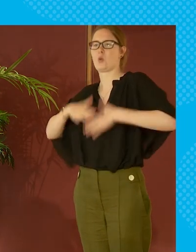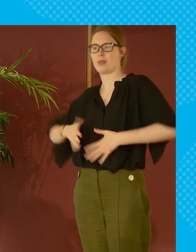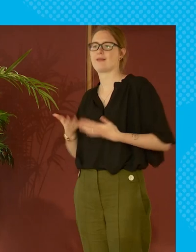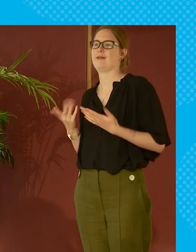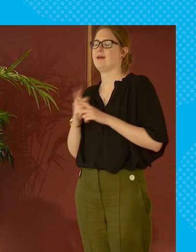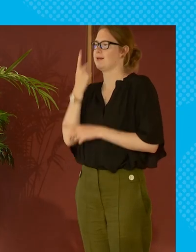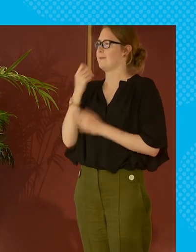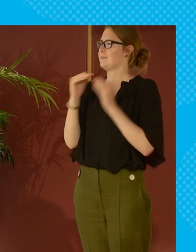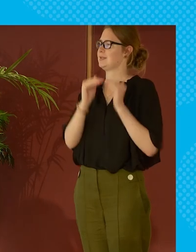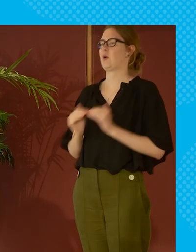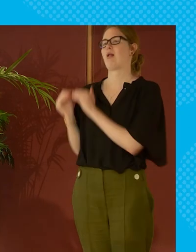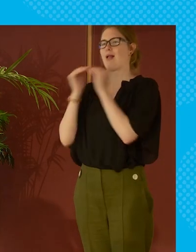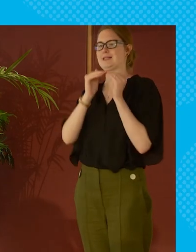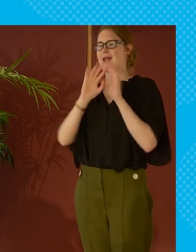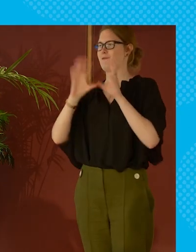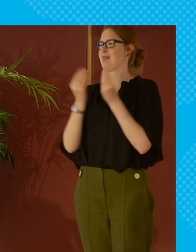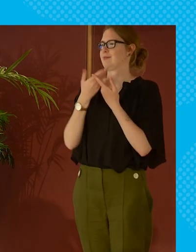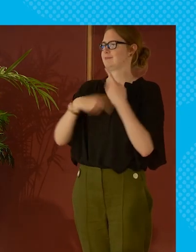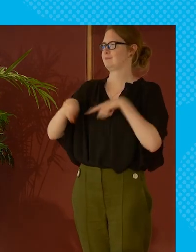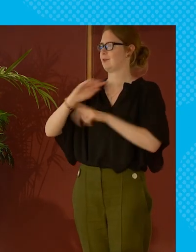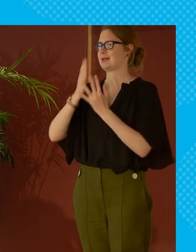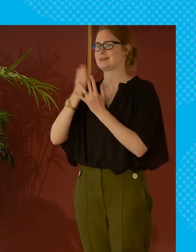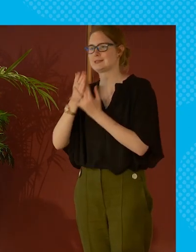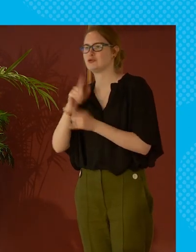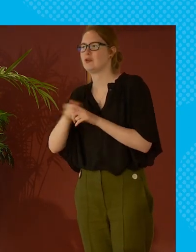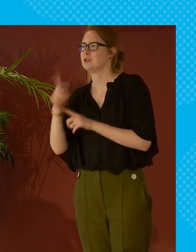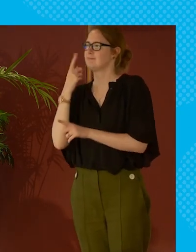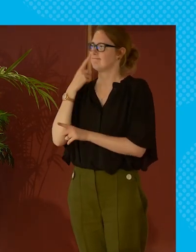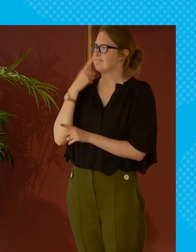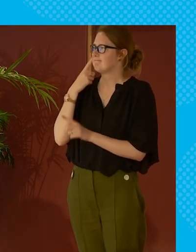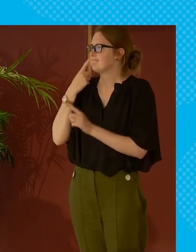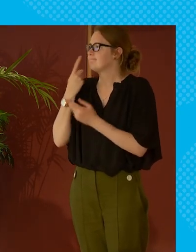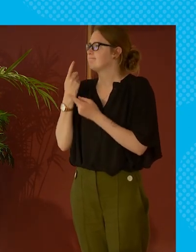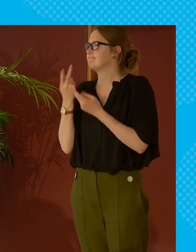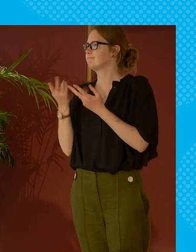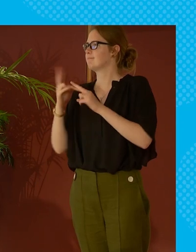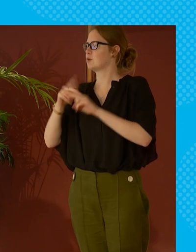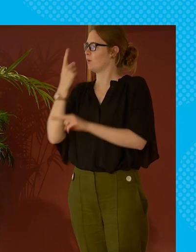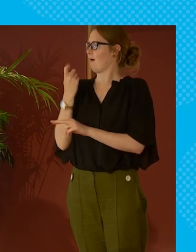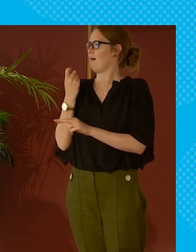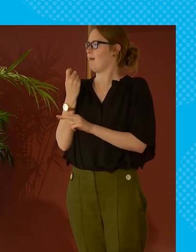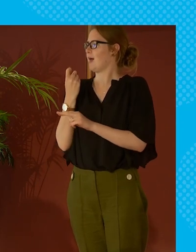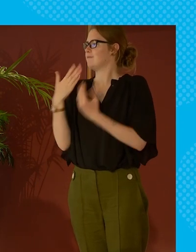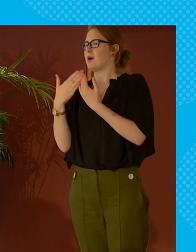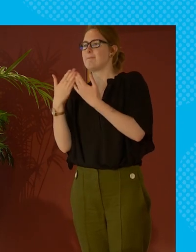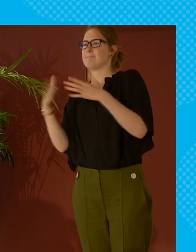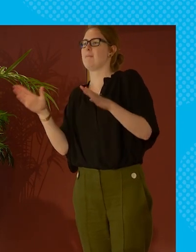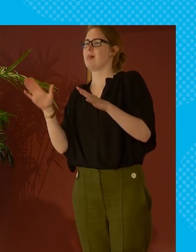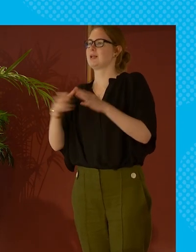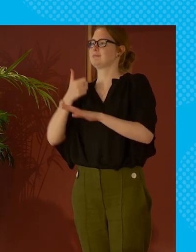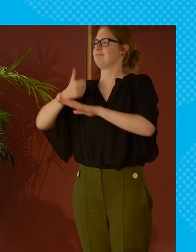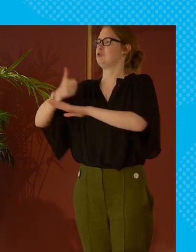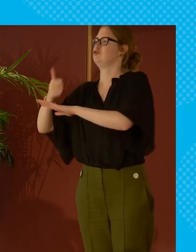school it's about equalizing things it's about looking to see being able to have our